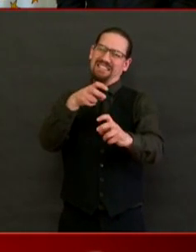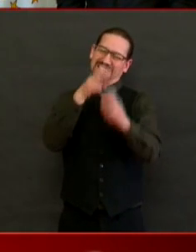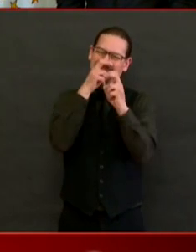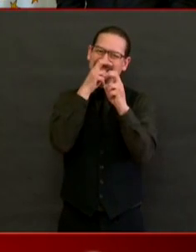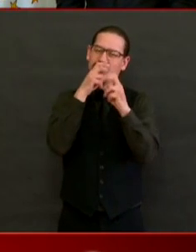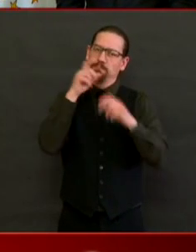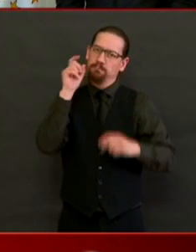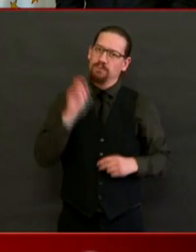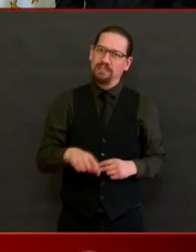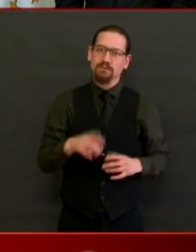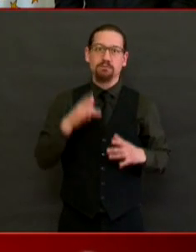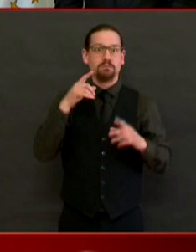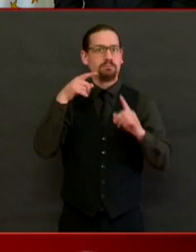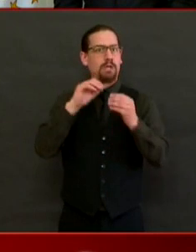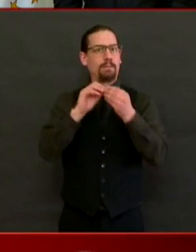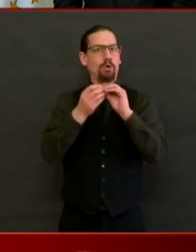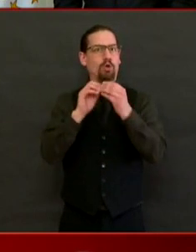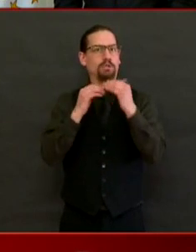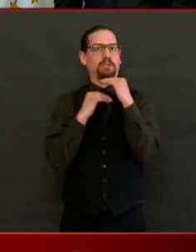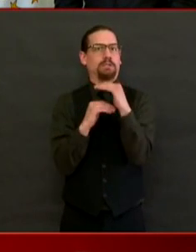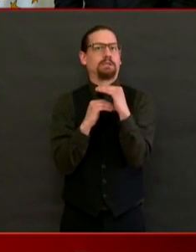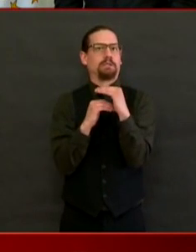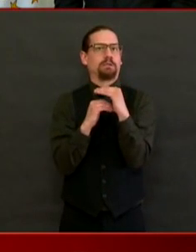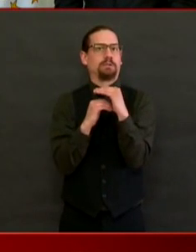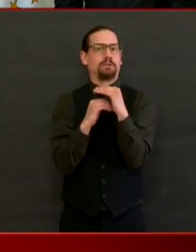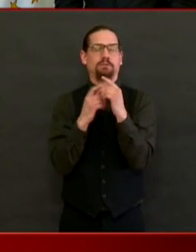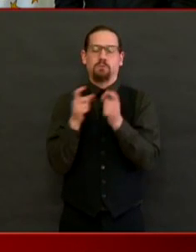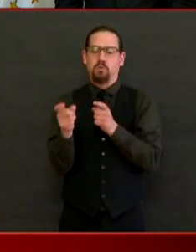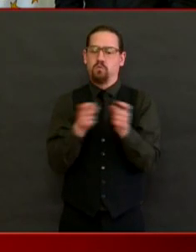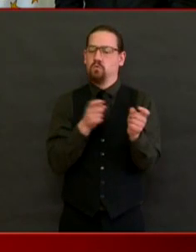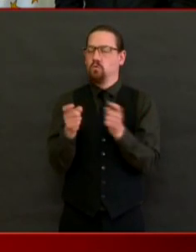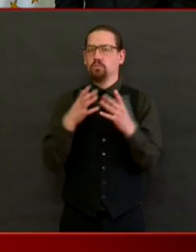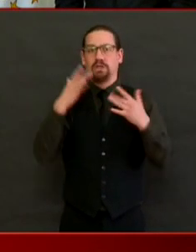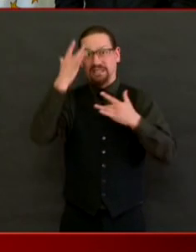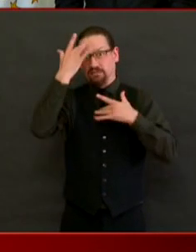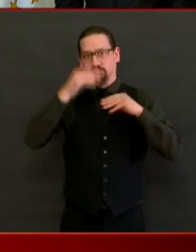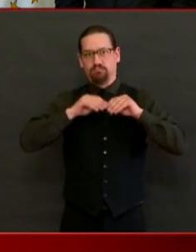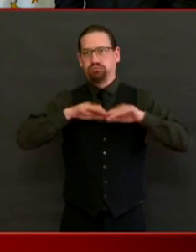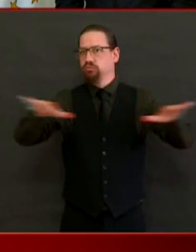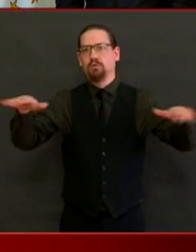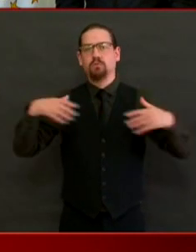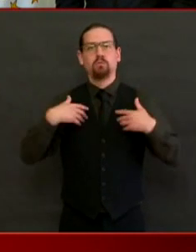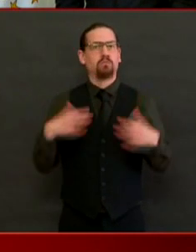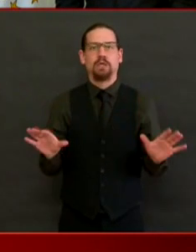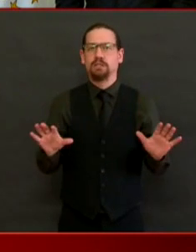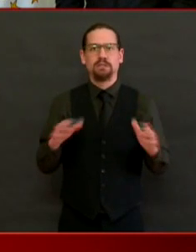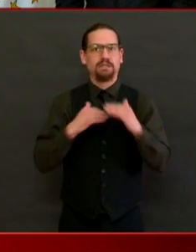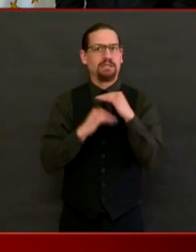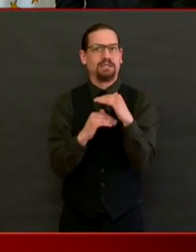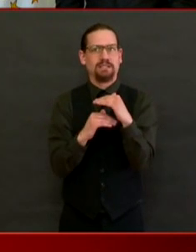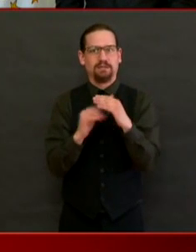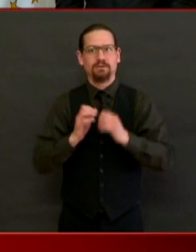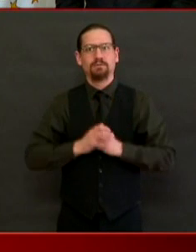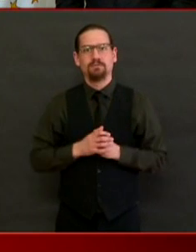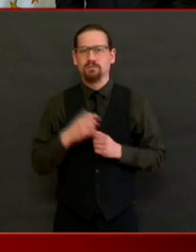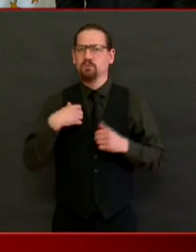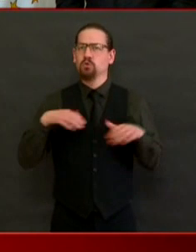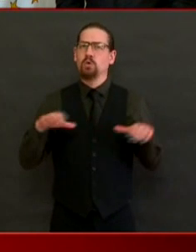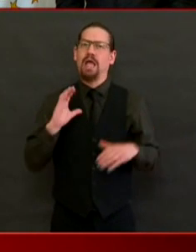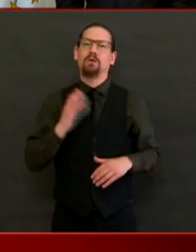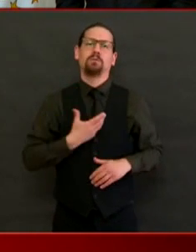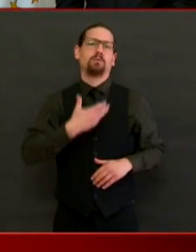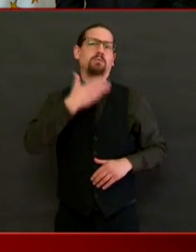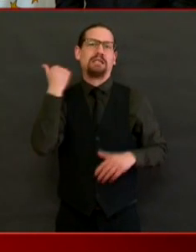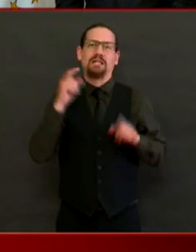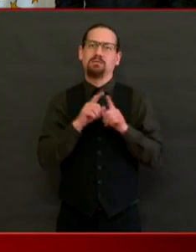crowds and our ability to congregate. But I'm going to do my very best to make sure we can all go for a swim and go